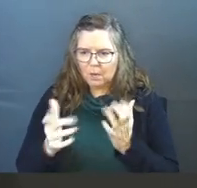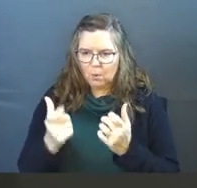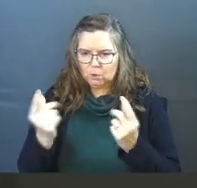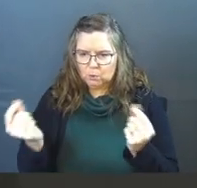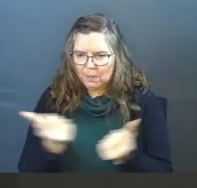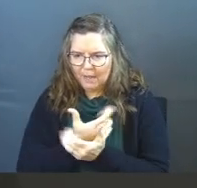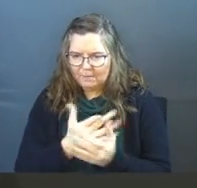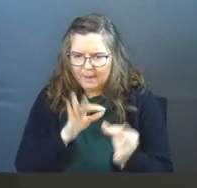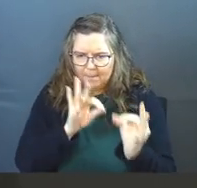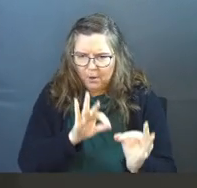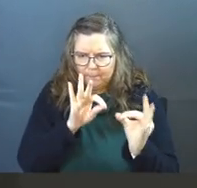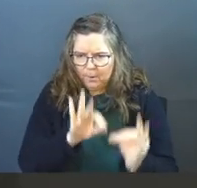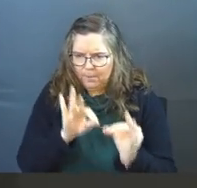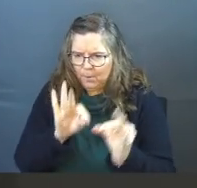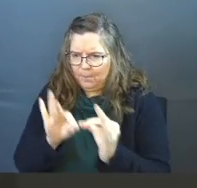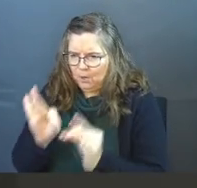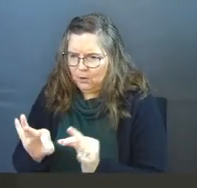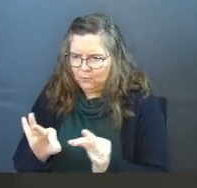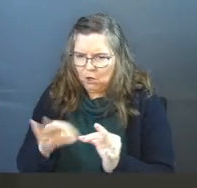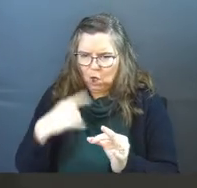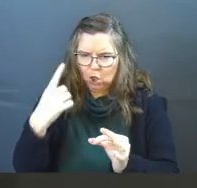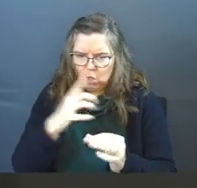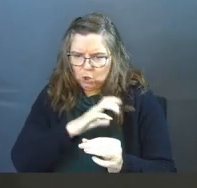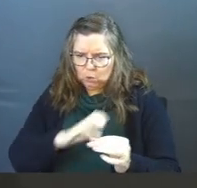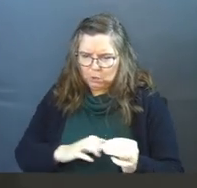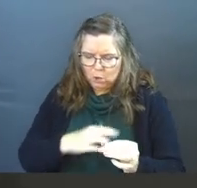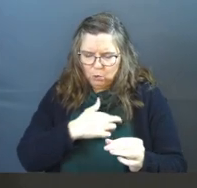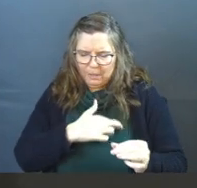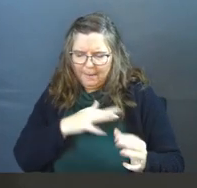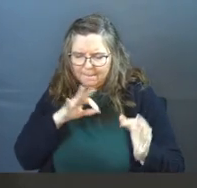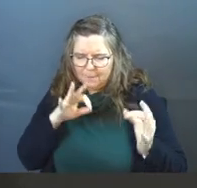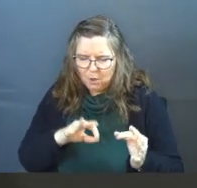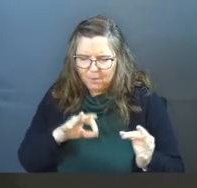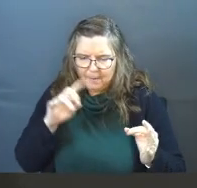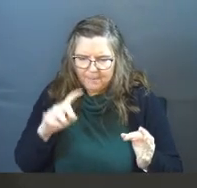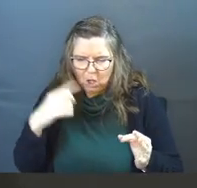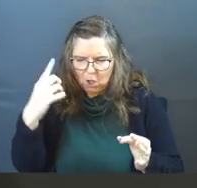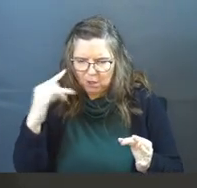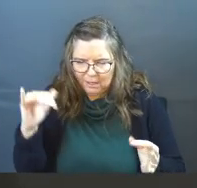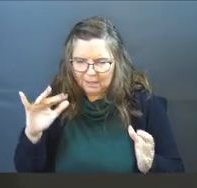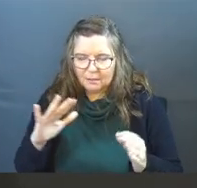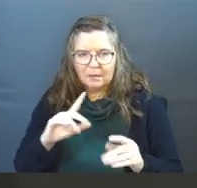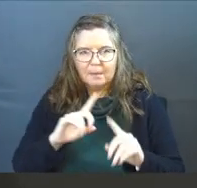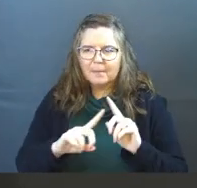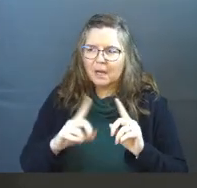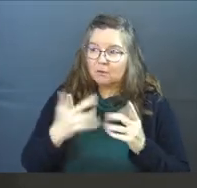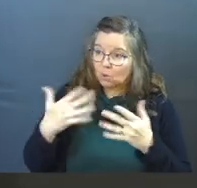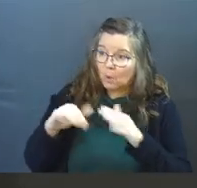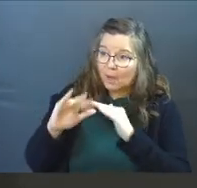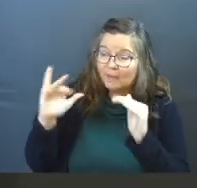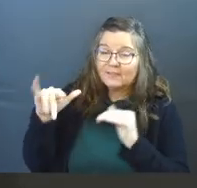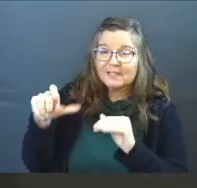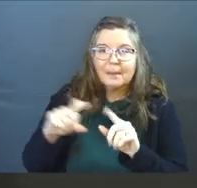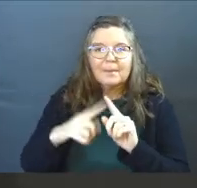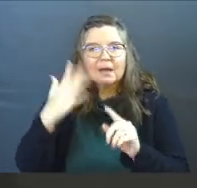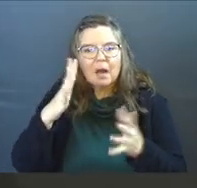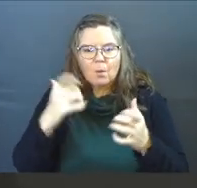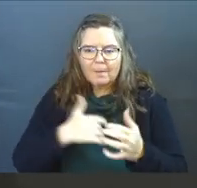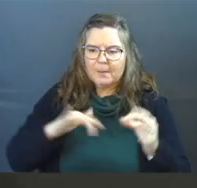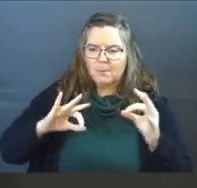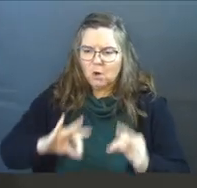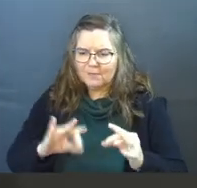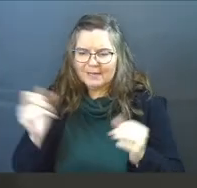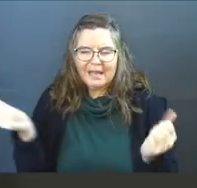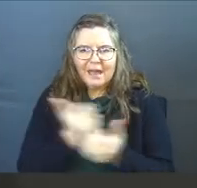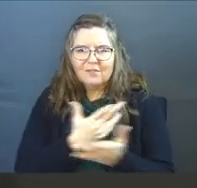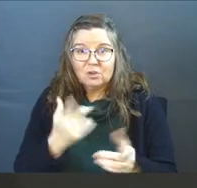I want to do everything perfectly now, and I want to do all the religious things perfectly now, but aren't you going to heaven? Yes, I'm going to heaven, but God wants me to